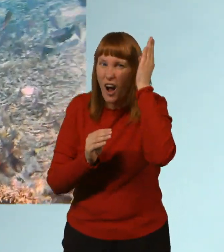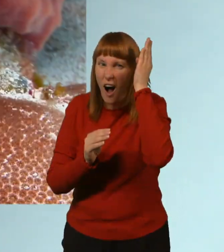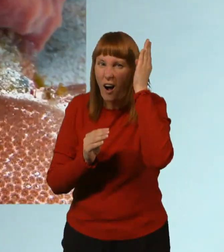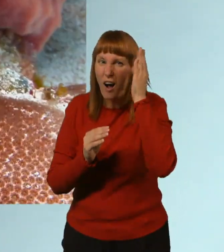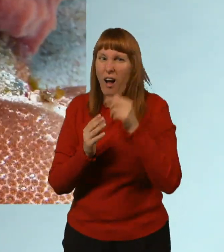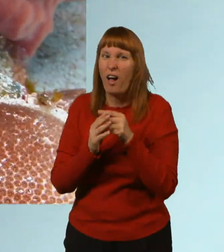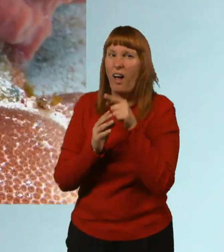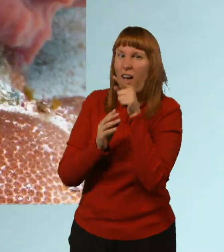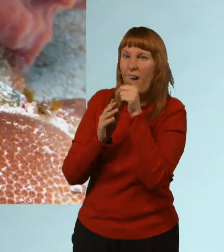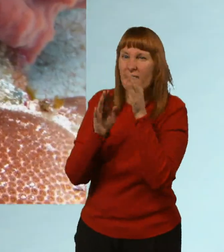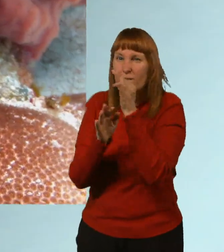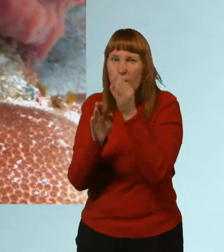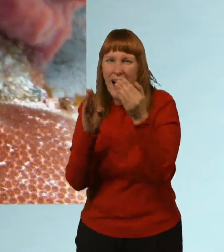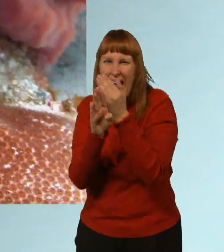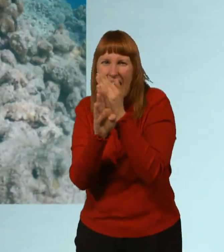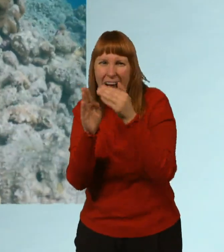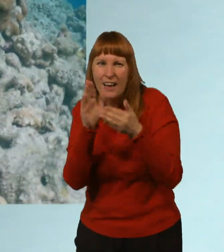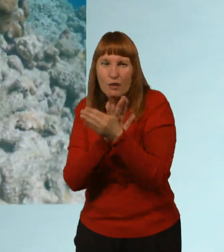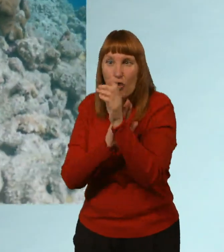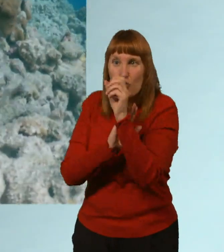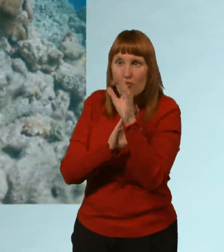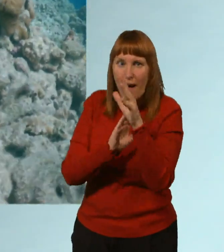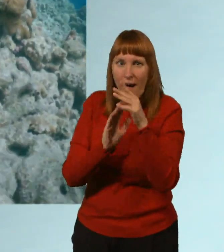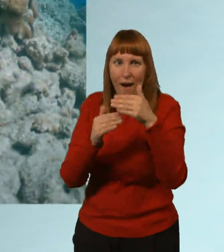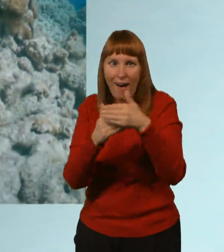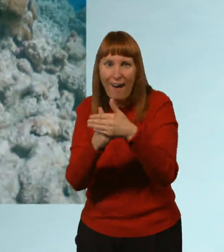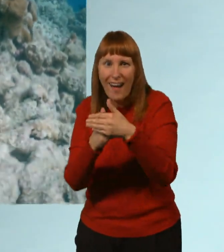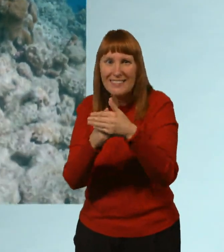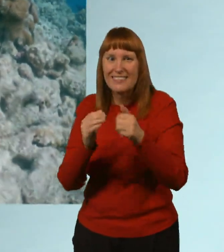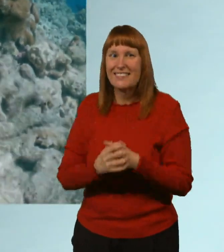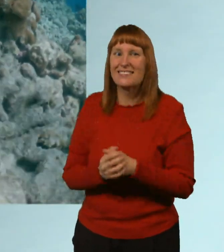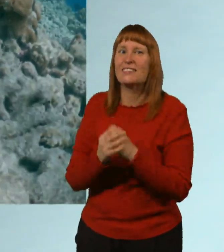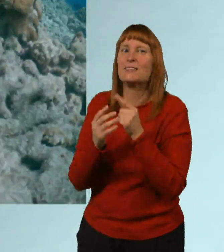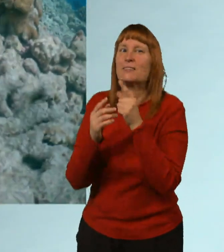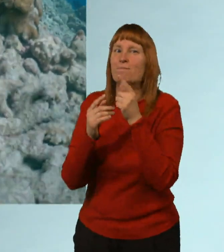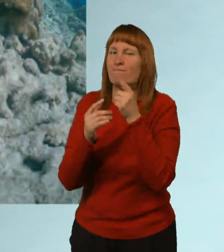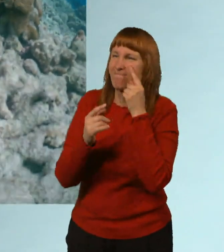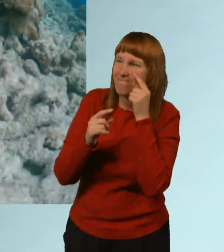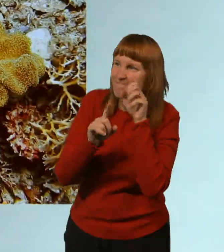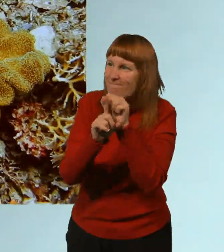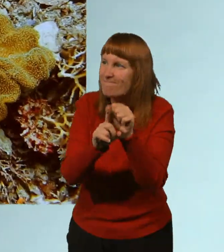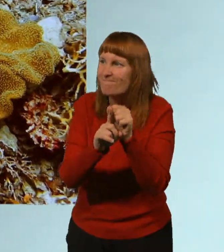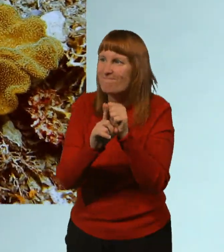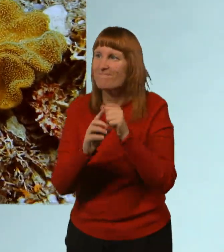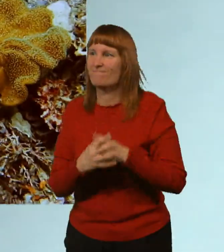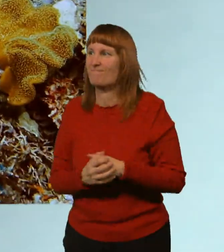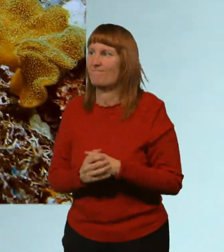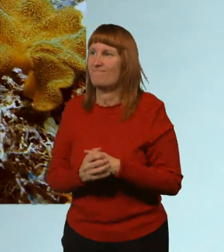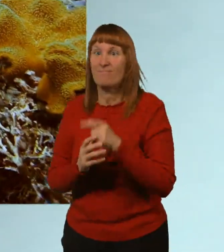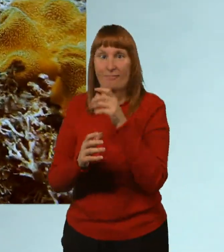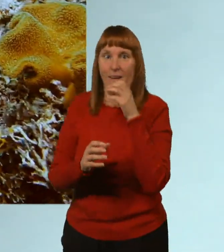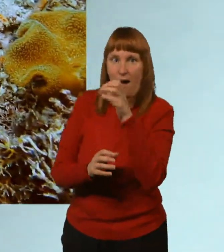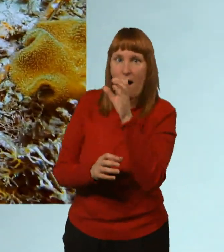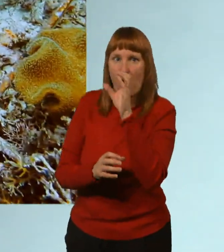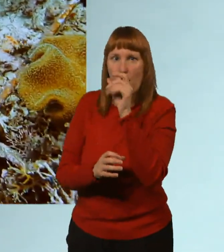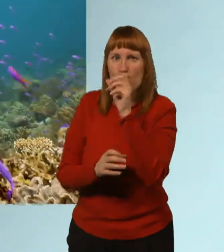Some fish use the coral to hide in. Others like to disguise themselves as coral. Some sea creatures like to